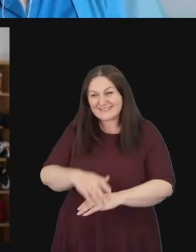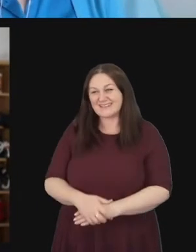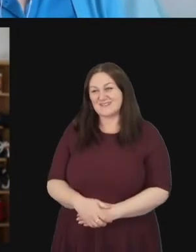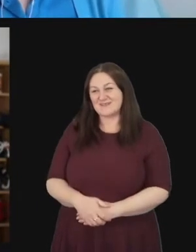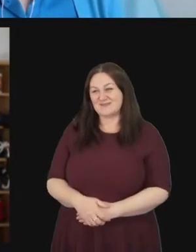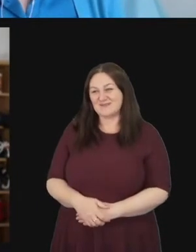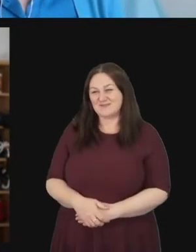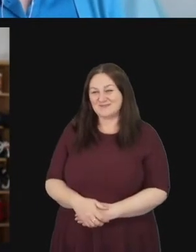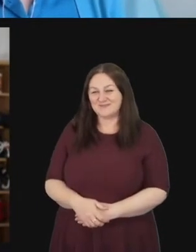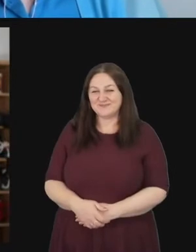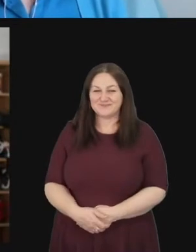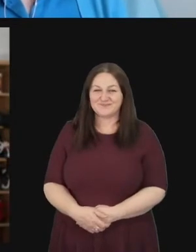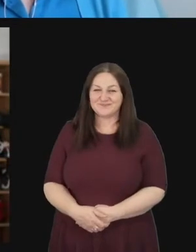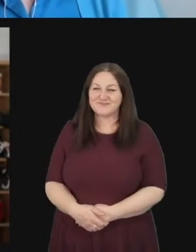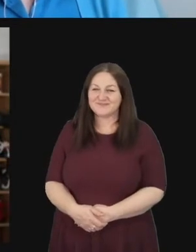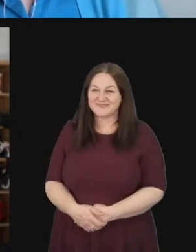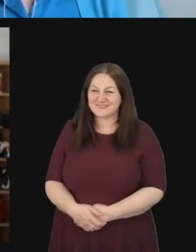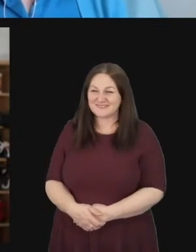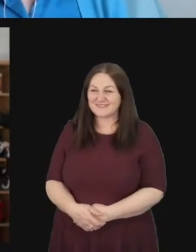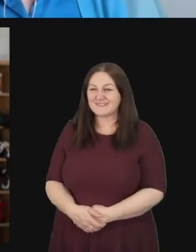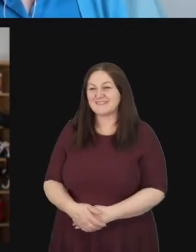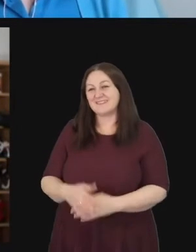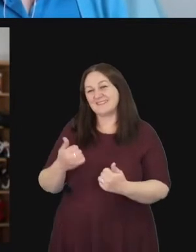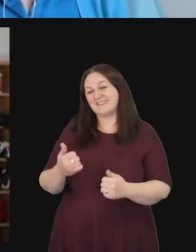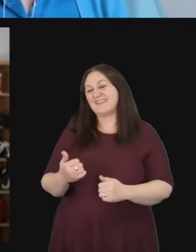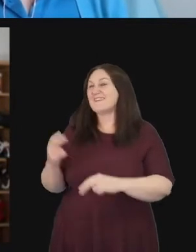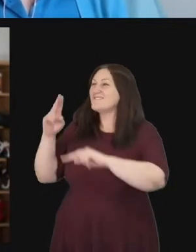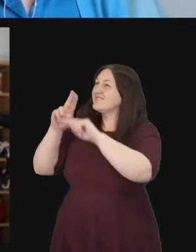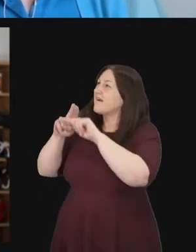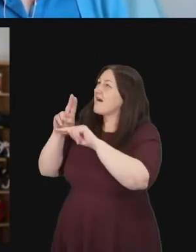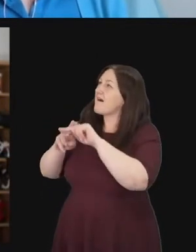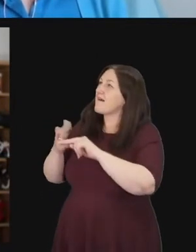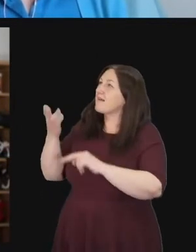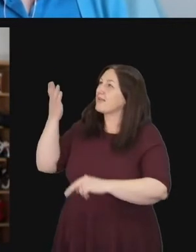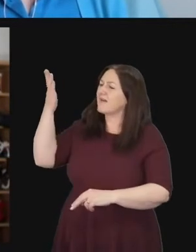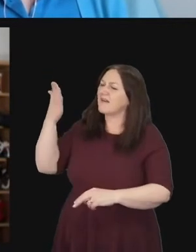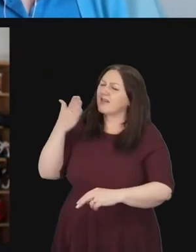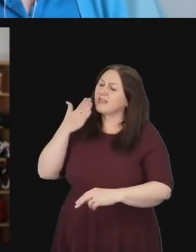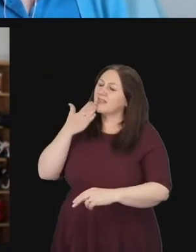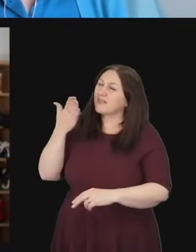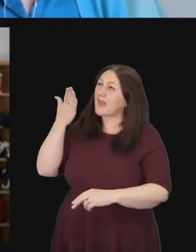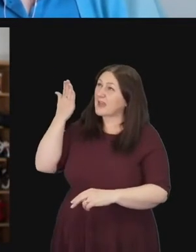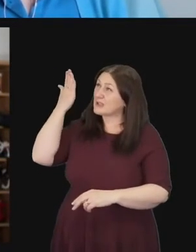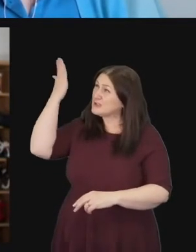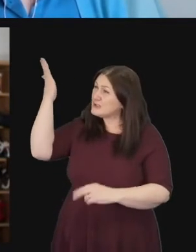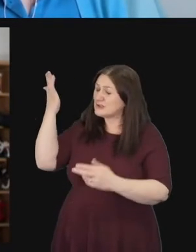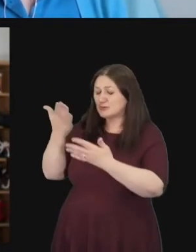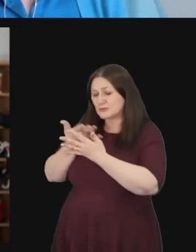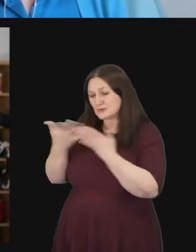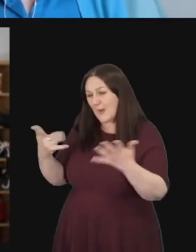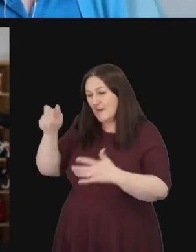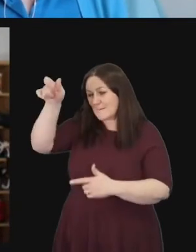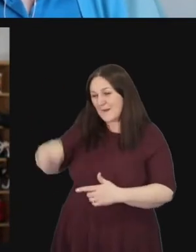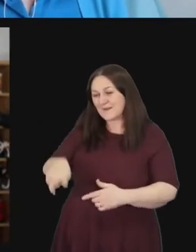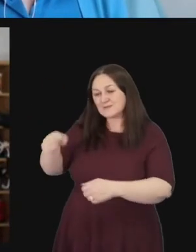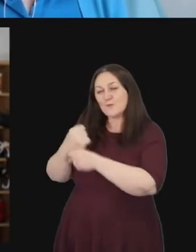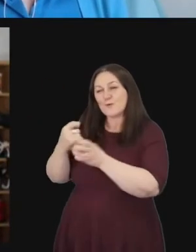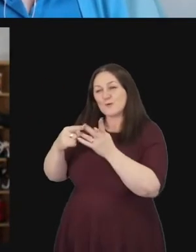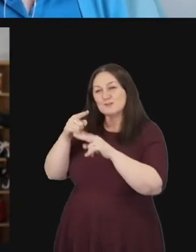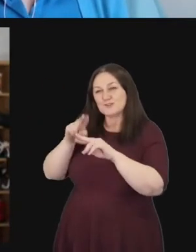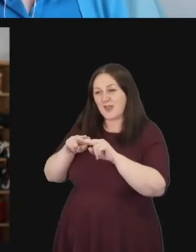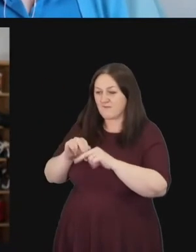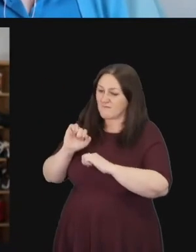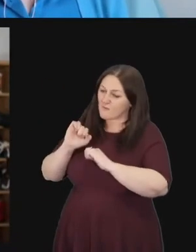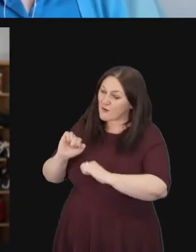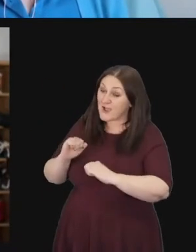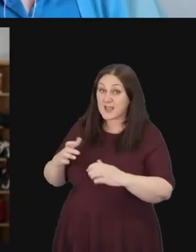Thank you. Father we thank you Lord so much for Jeff for his willingness to serve in the way